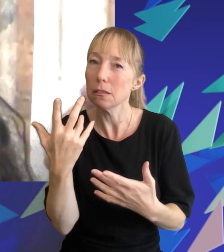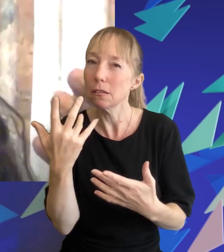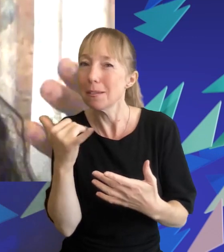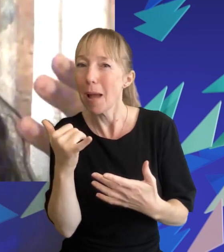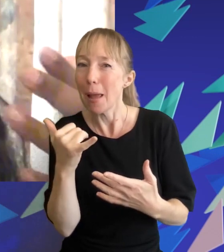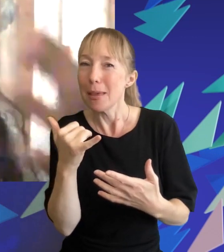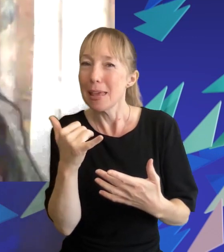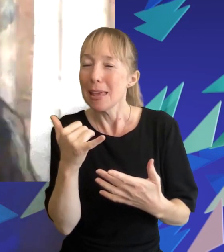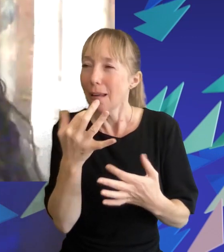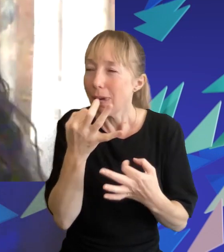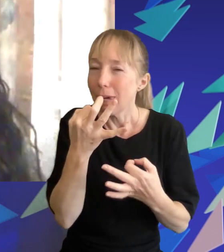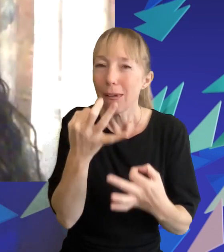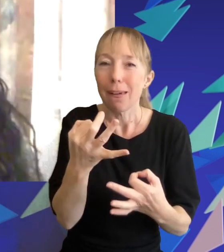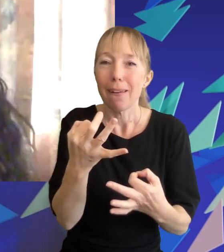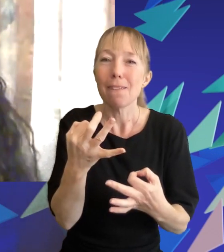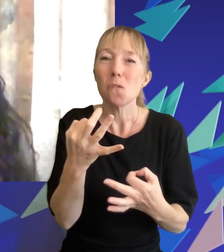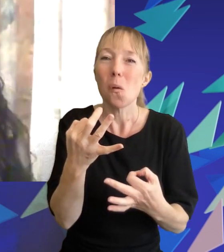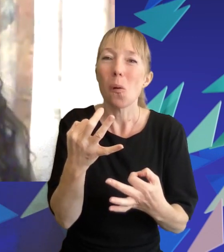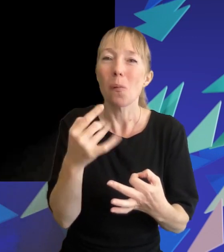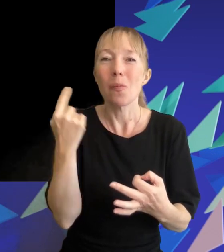ache for that nostalgia again